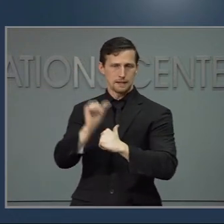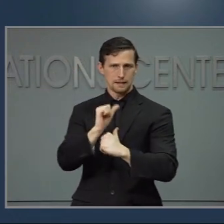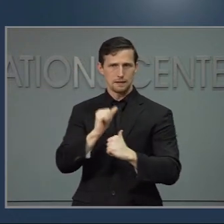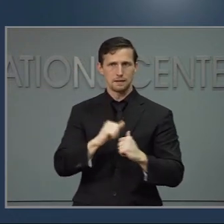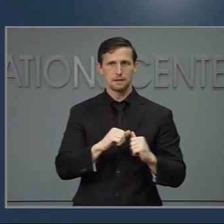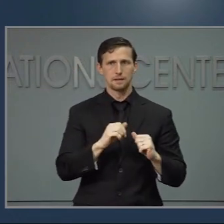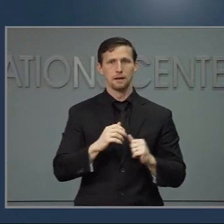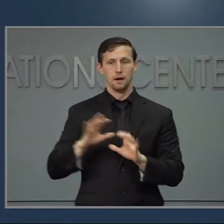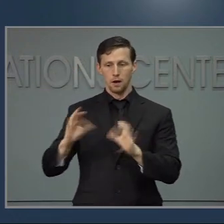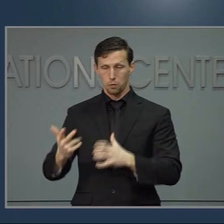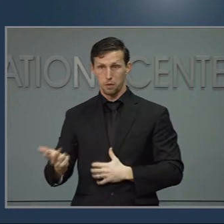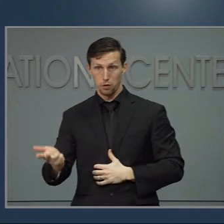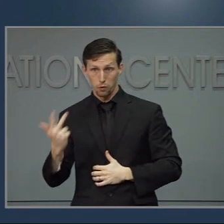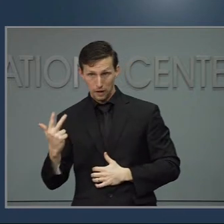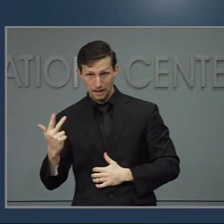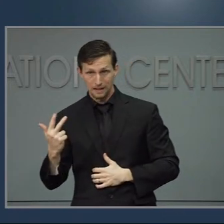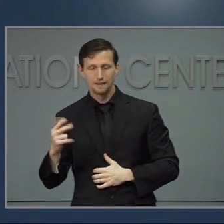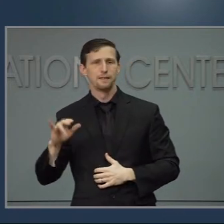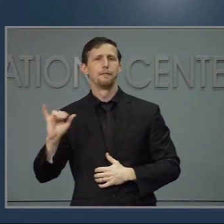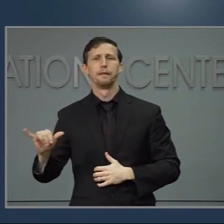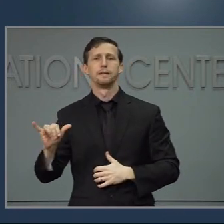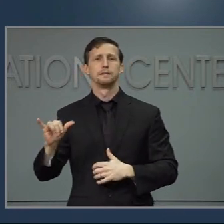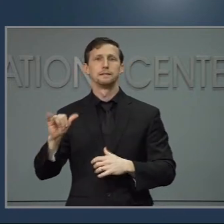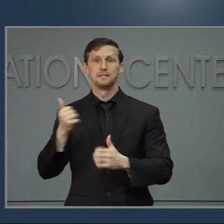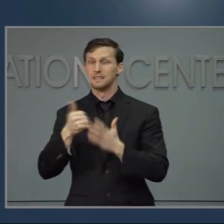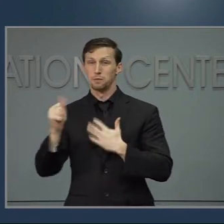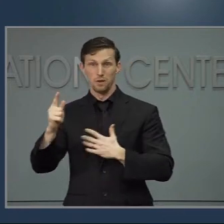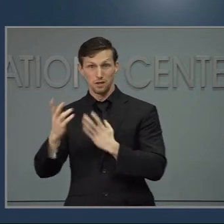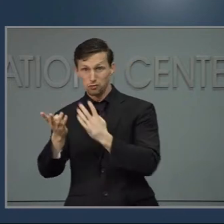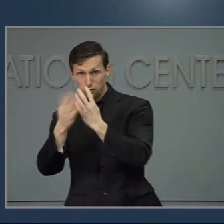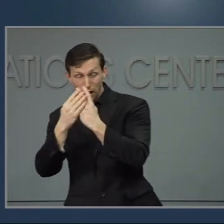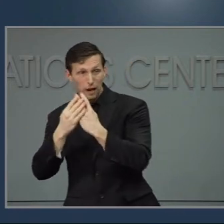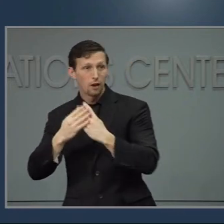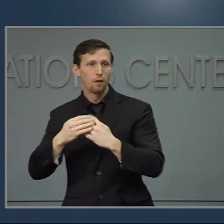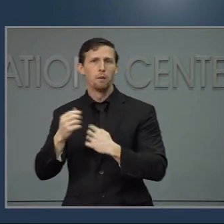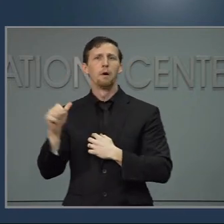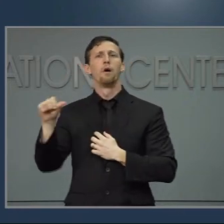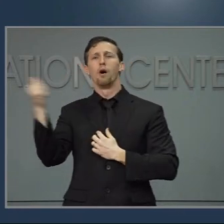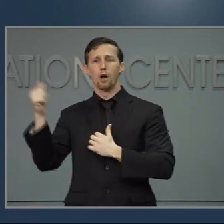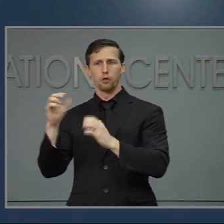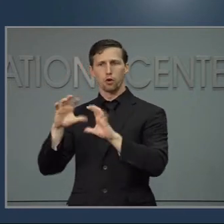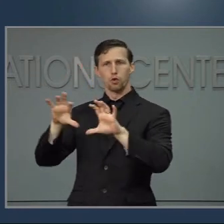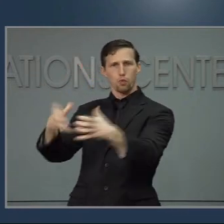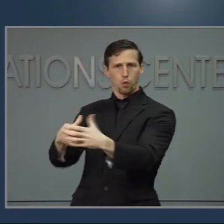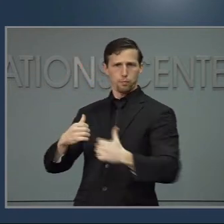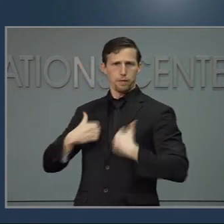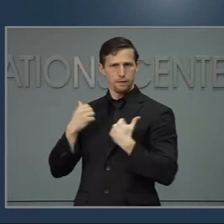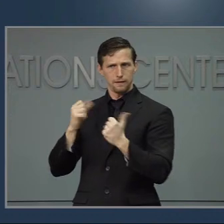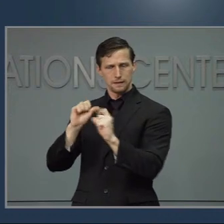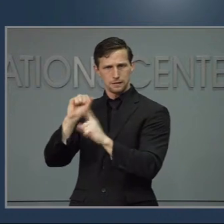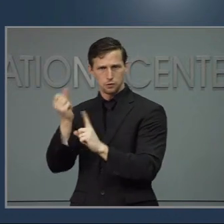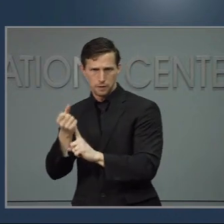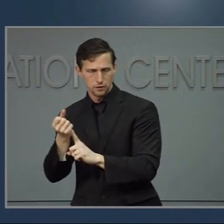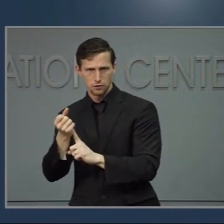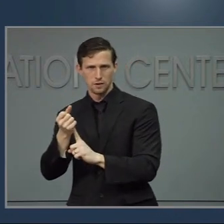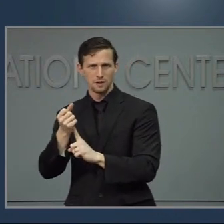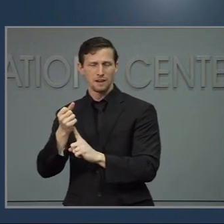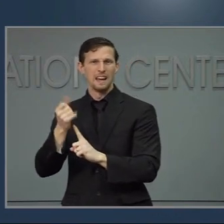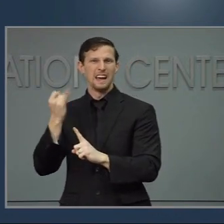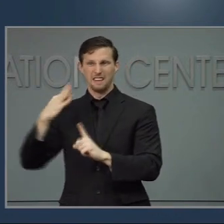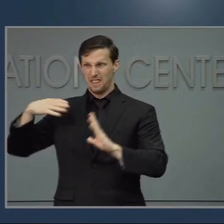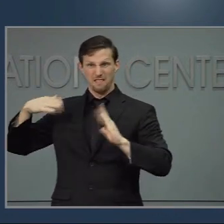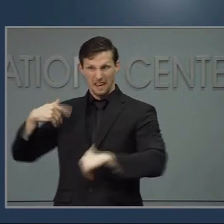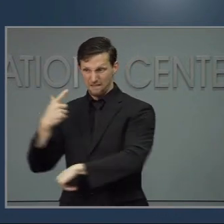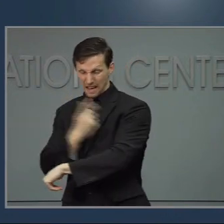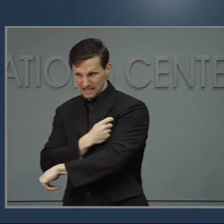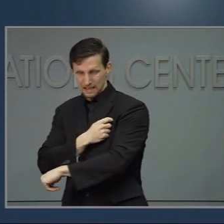by anyone who's incarcerated or in a group setting that has not already been vaccinated because they're a part of an earlier phase or group due